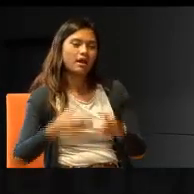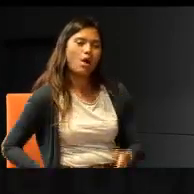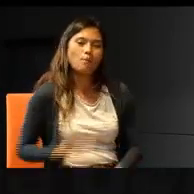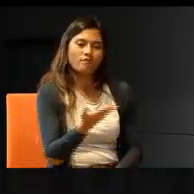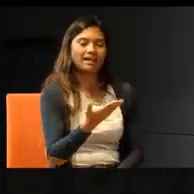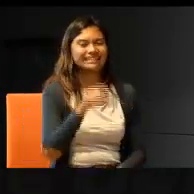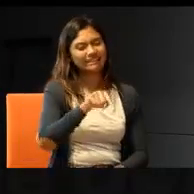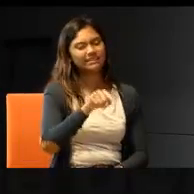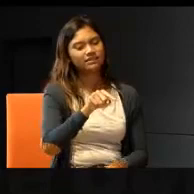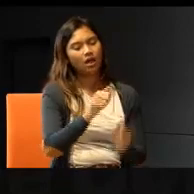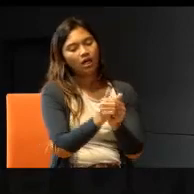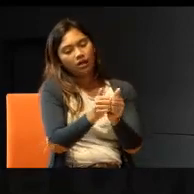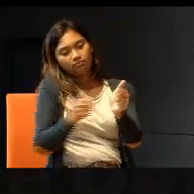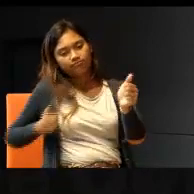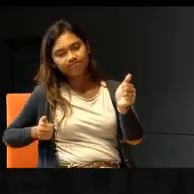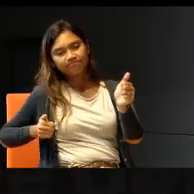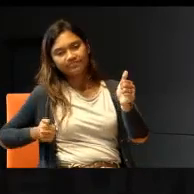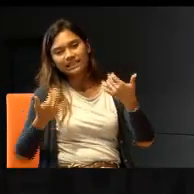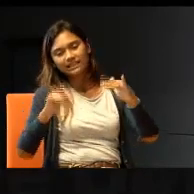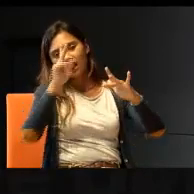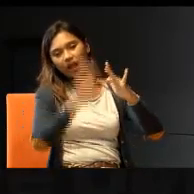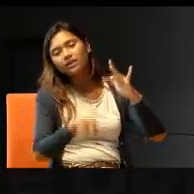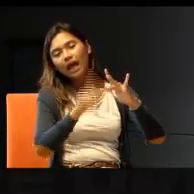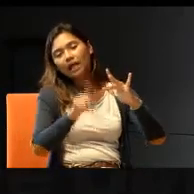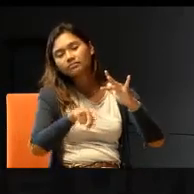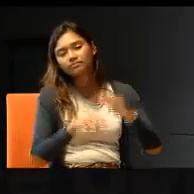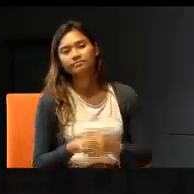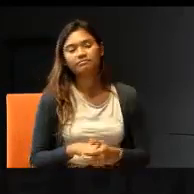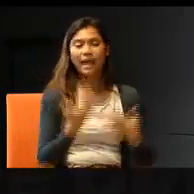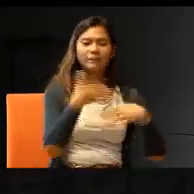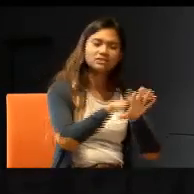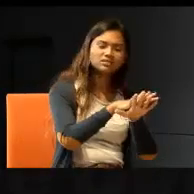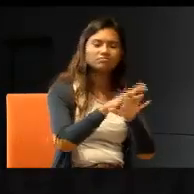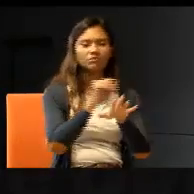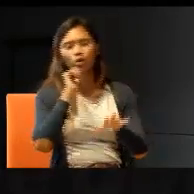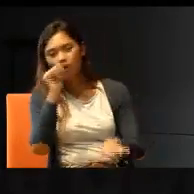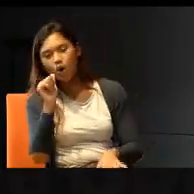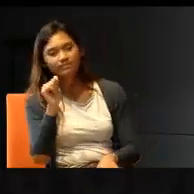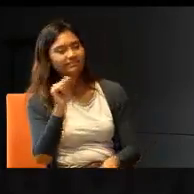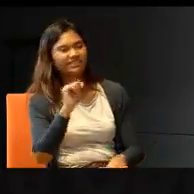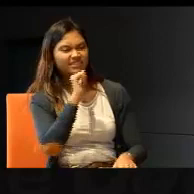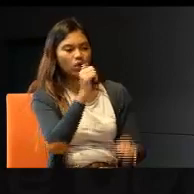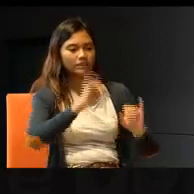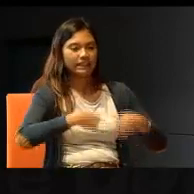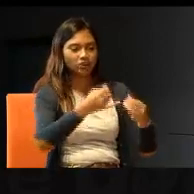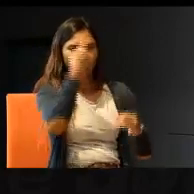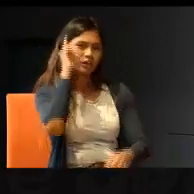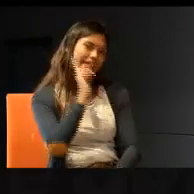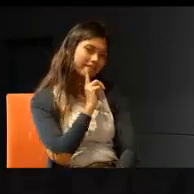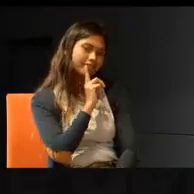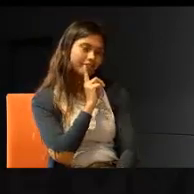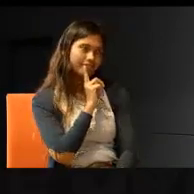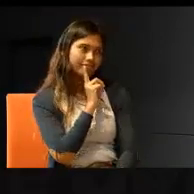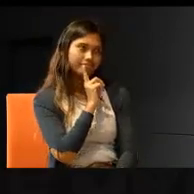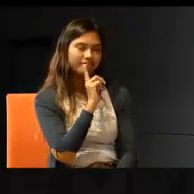ah, and this is where, we are lacking, in terms of support. Mainstreaming, or not mainstream, is not traditional, especially for the deaf, they are